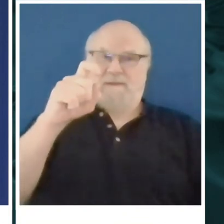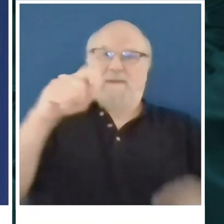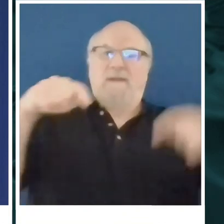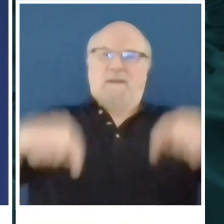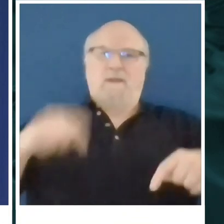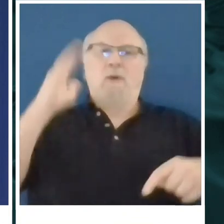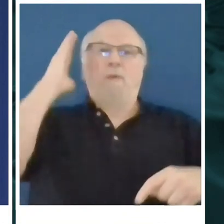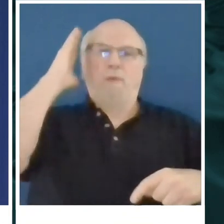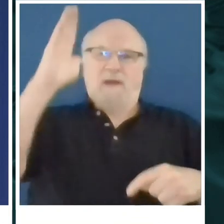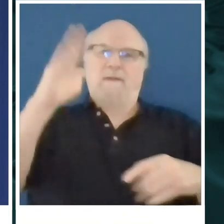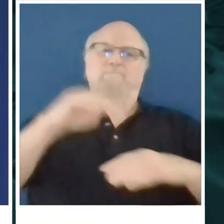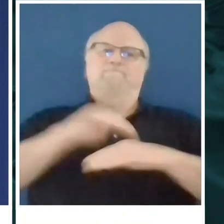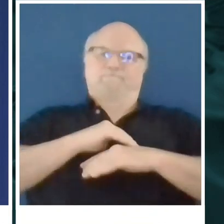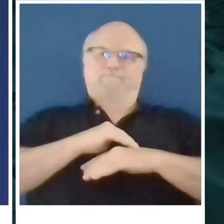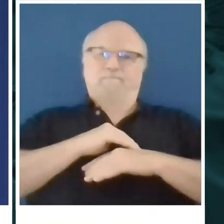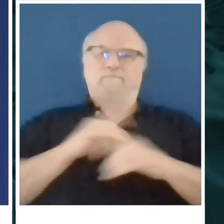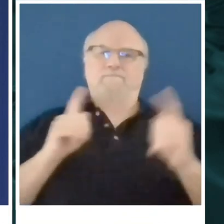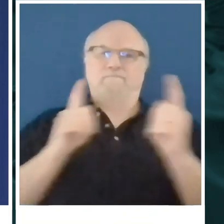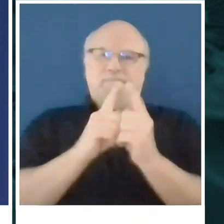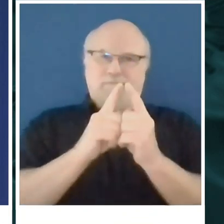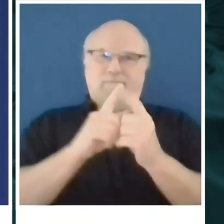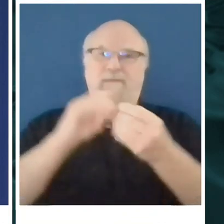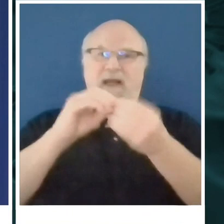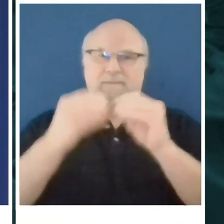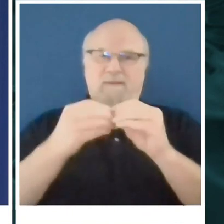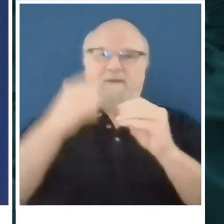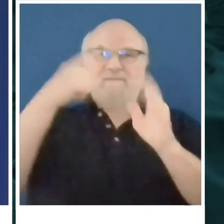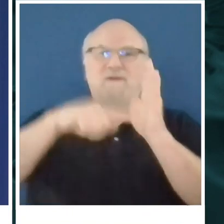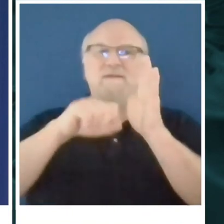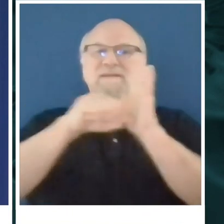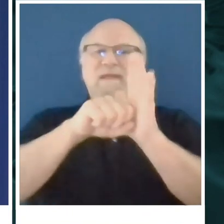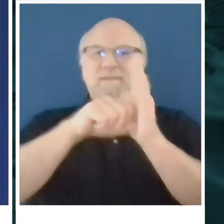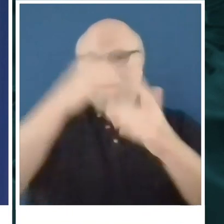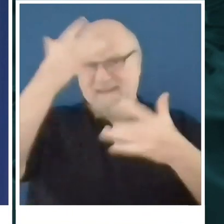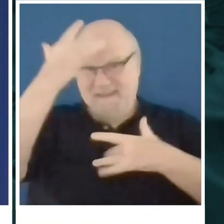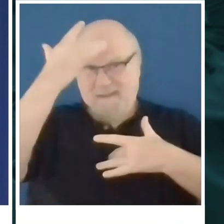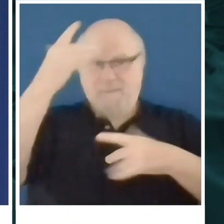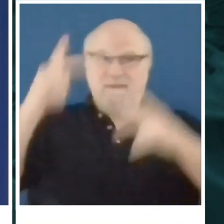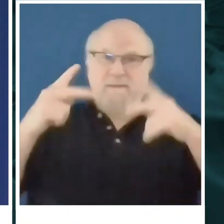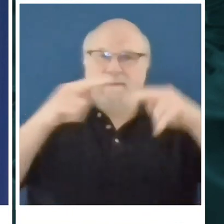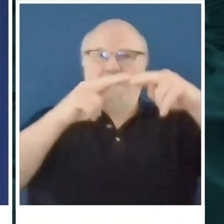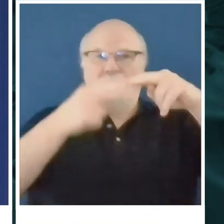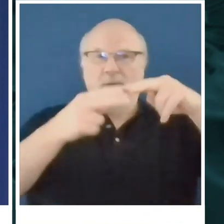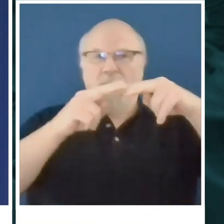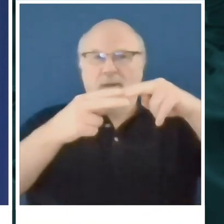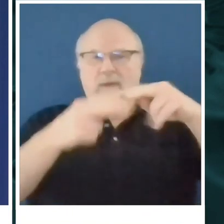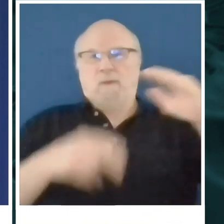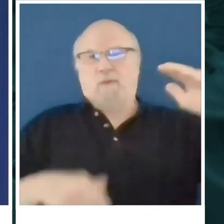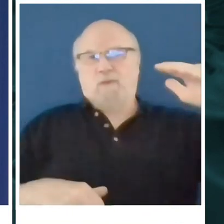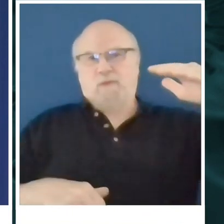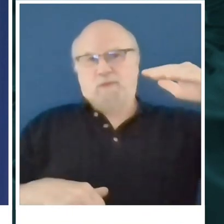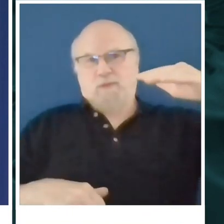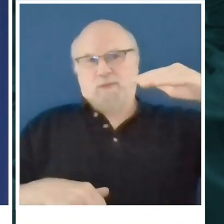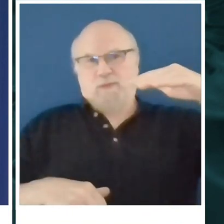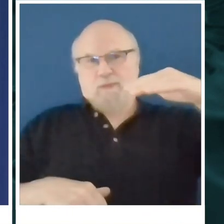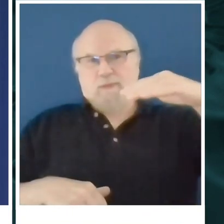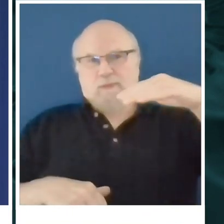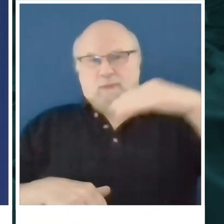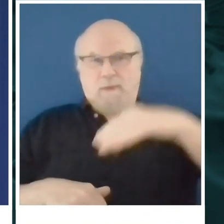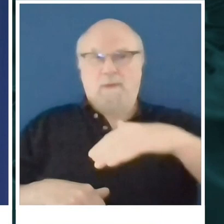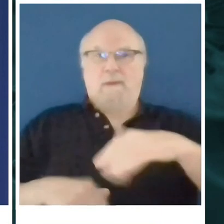trajectory in influenza-like symptoms and COVID-19-like cases within a 14-day period.